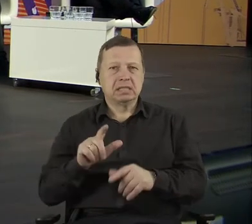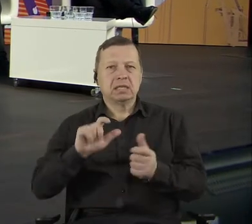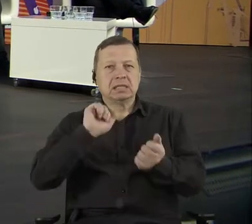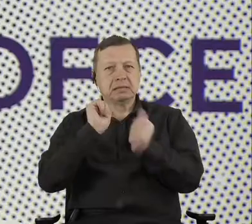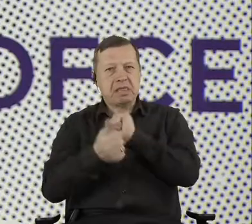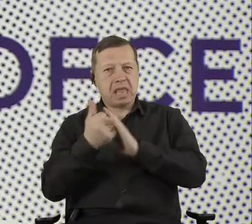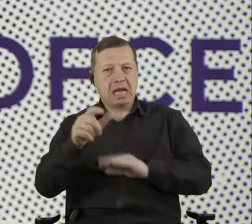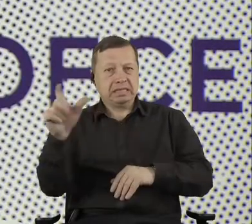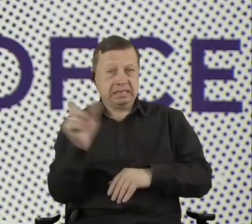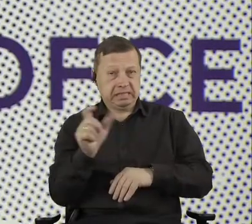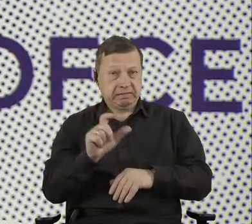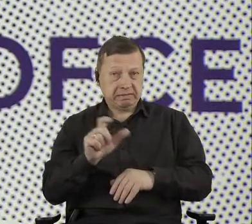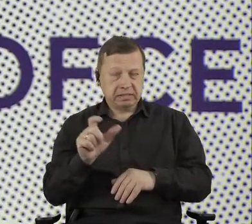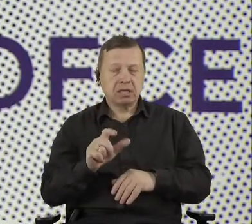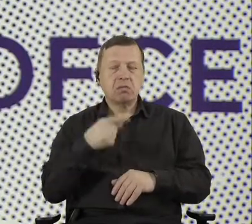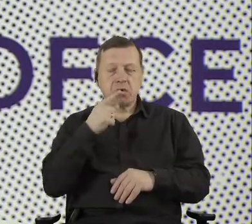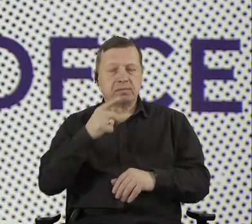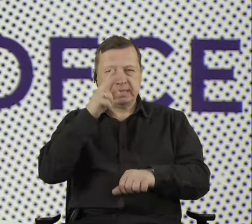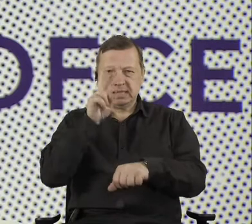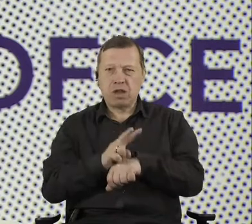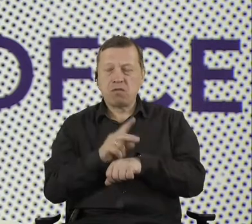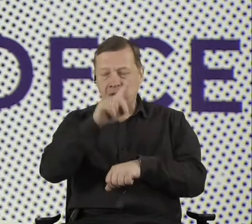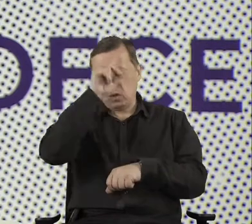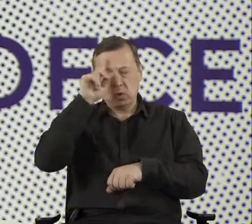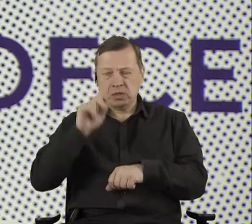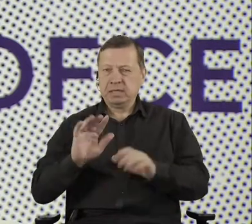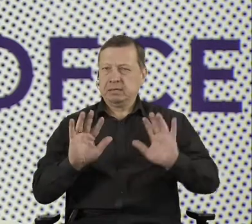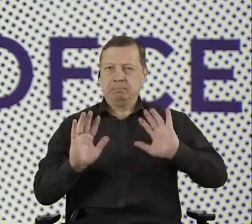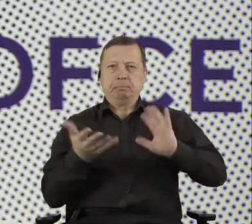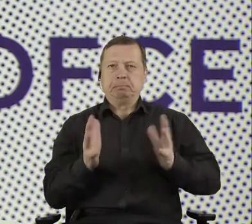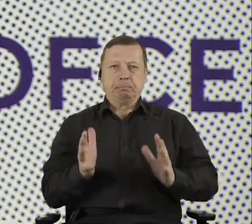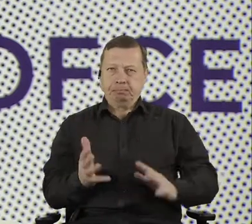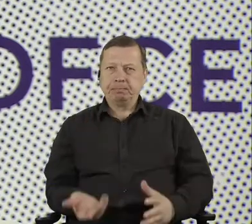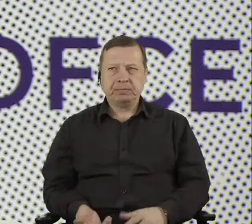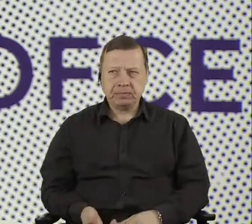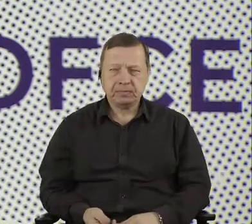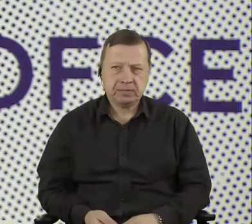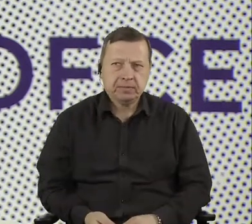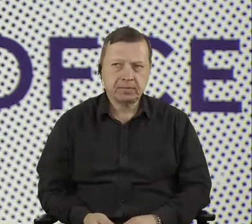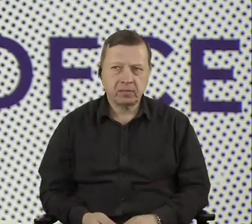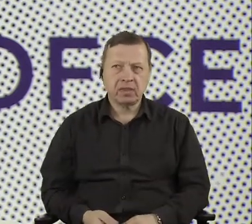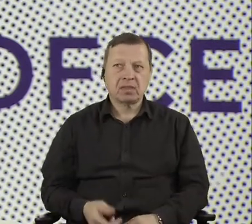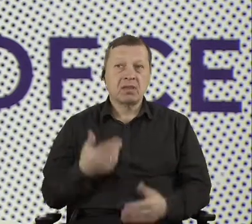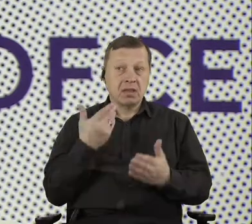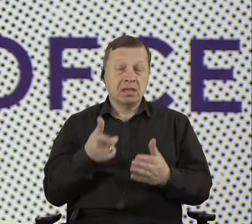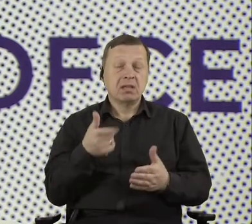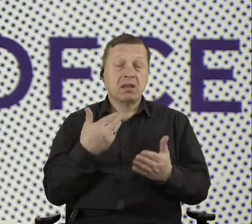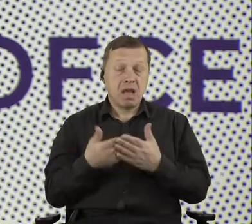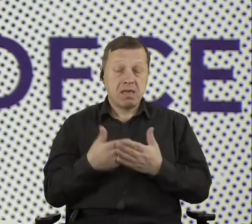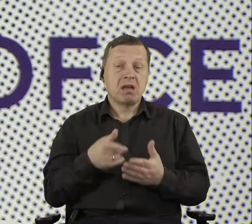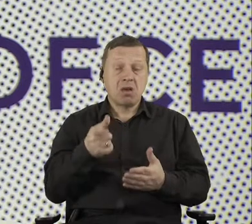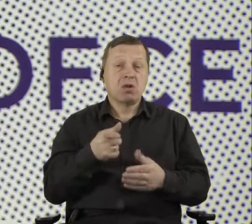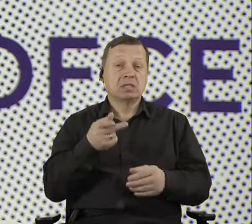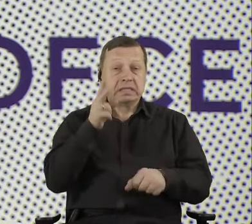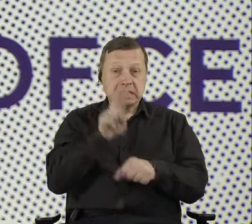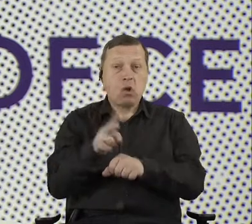society, and is likely actually to erode it, because what we have seen, with all the information being